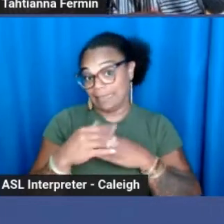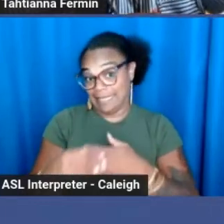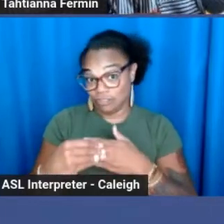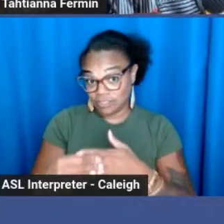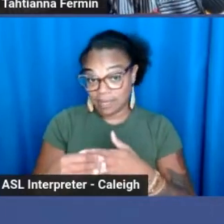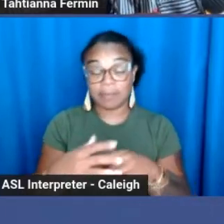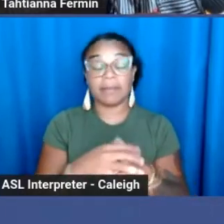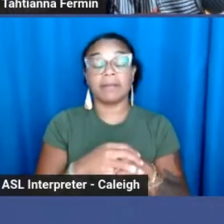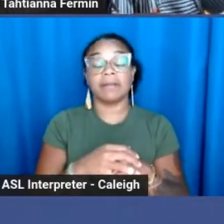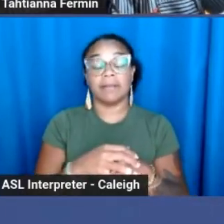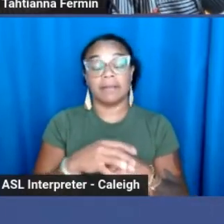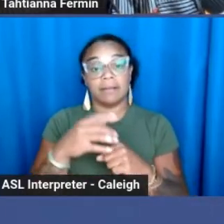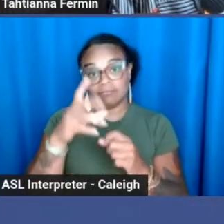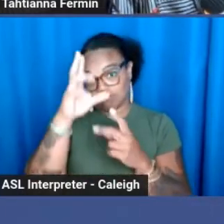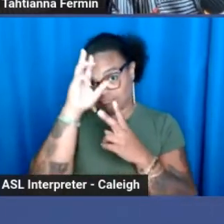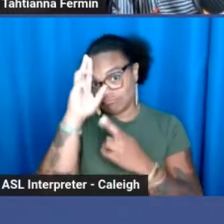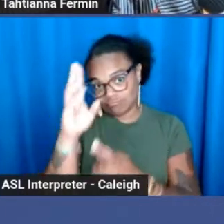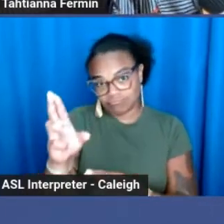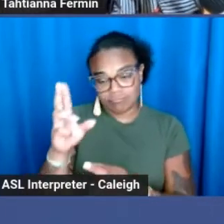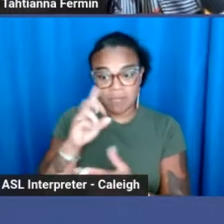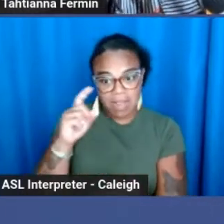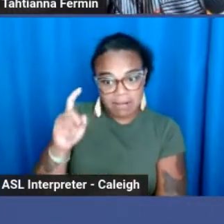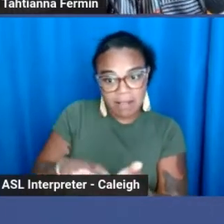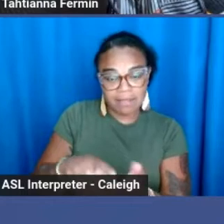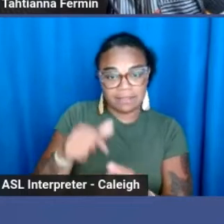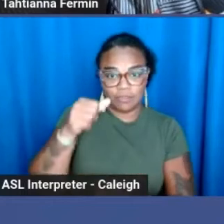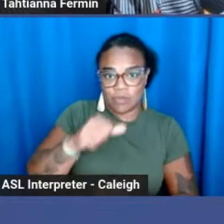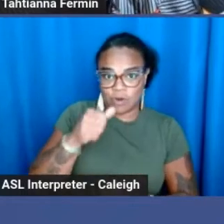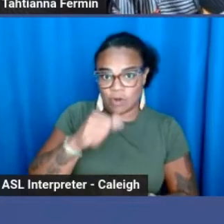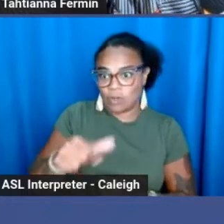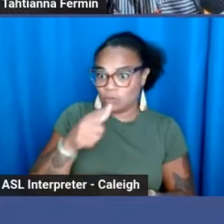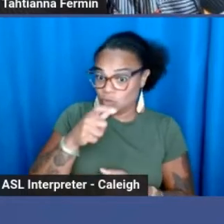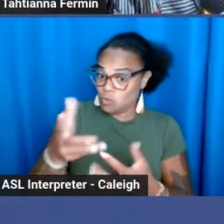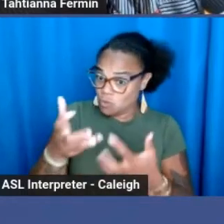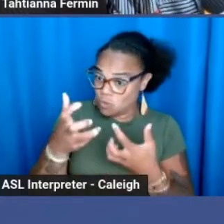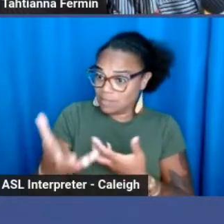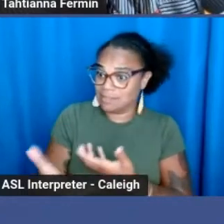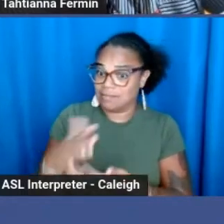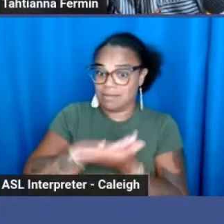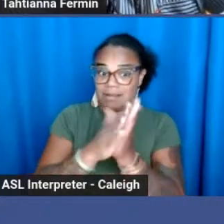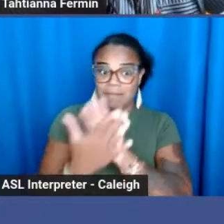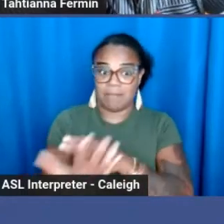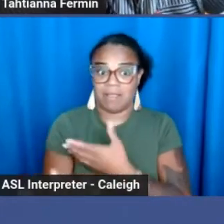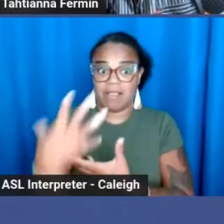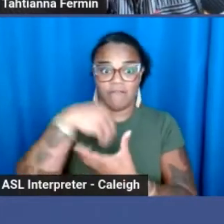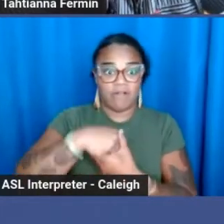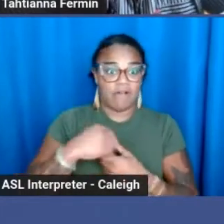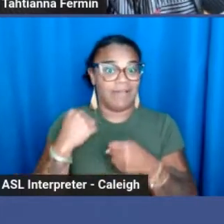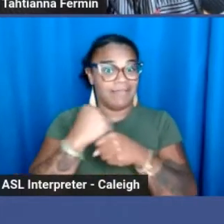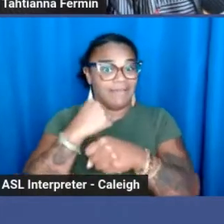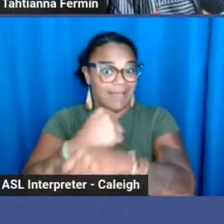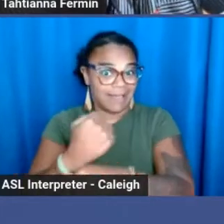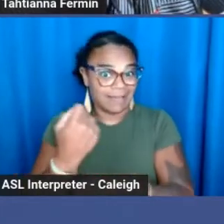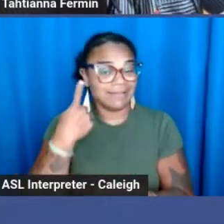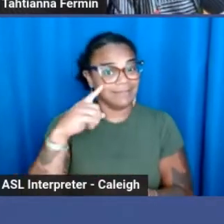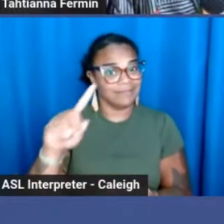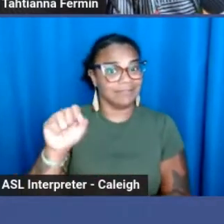leadership, acknowledging the girls that want to be involved in the fight, advocate for sex workers,